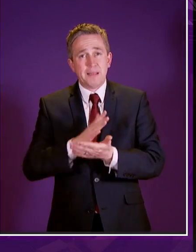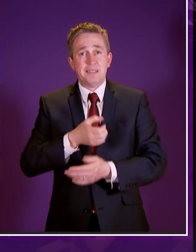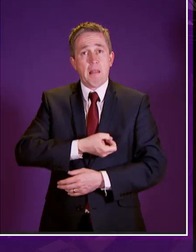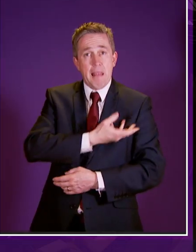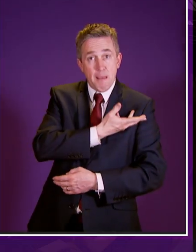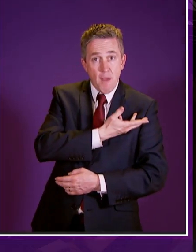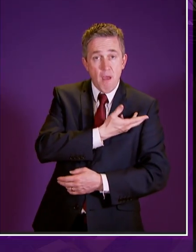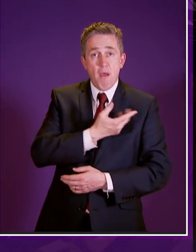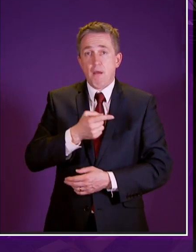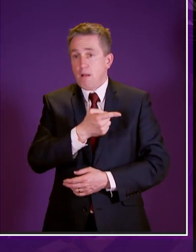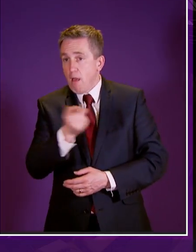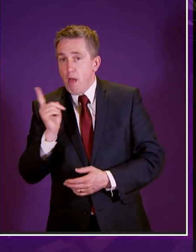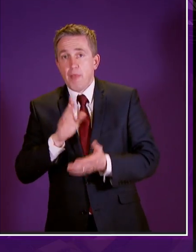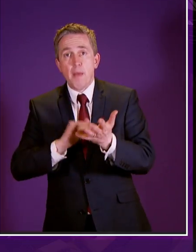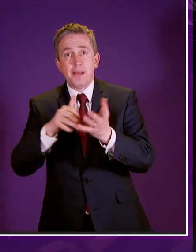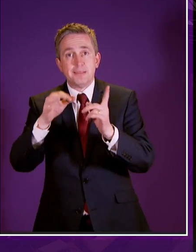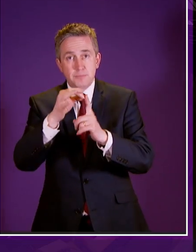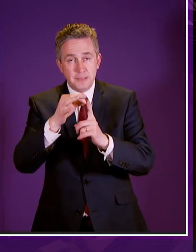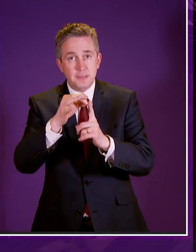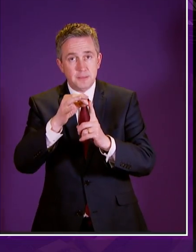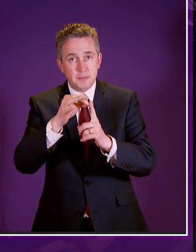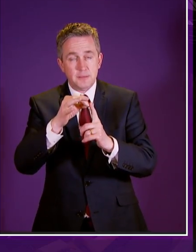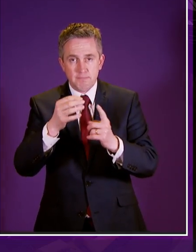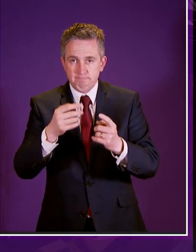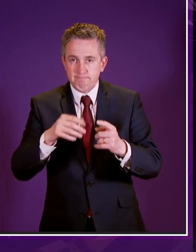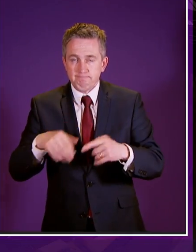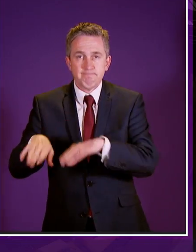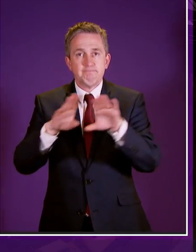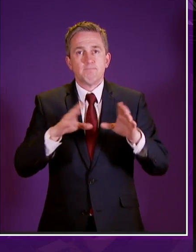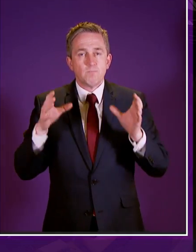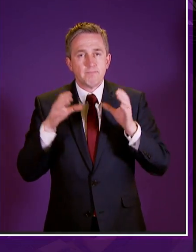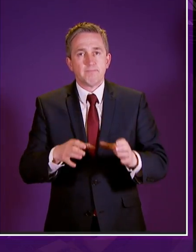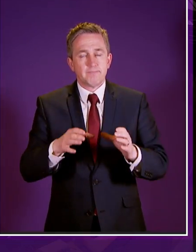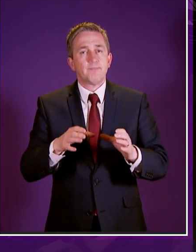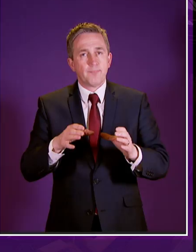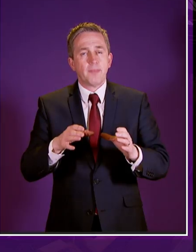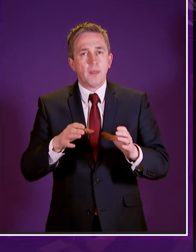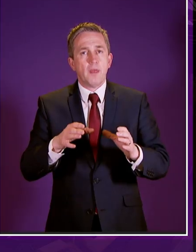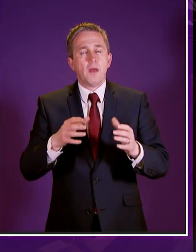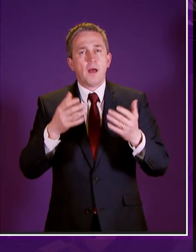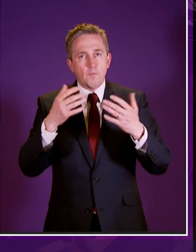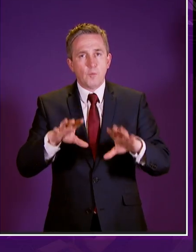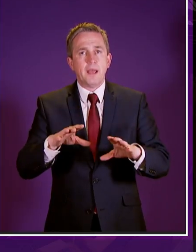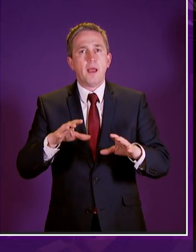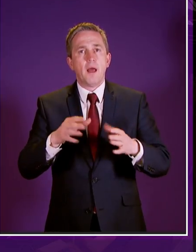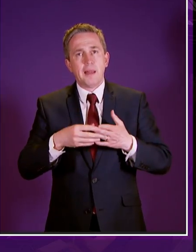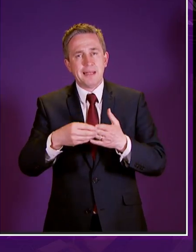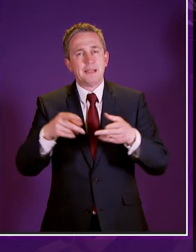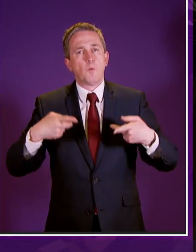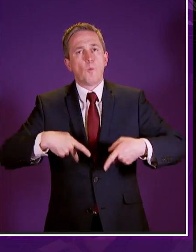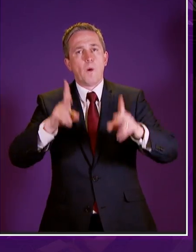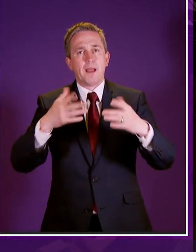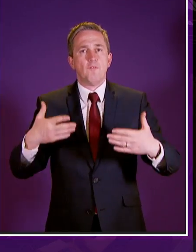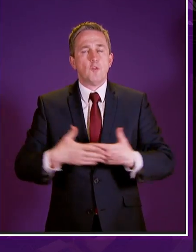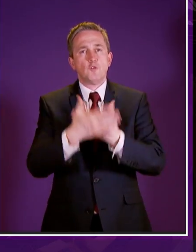labour colleagues and indeed colleagues from across the chamber in government and in opposition have led the way